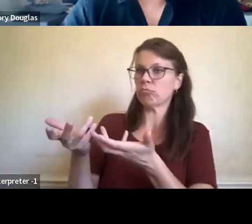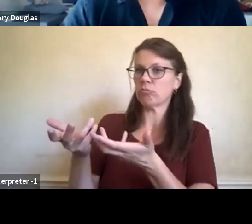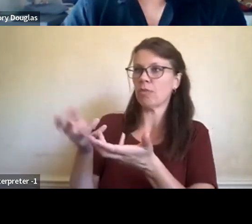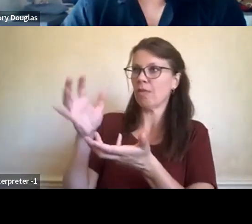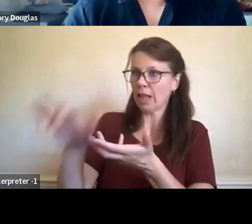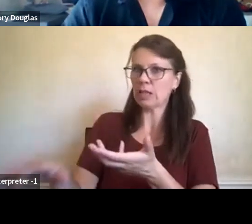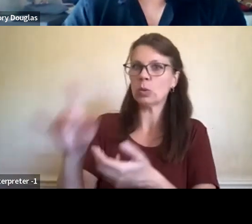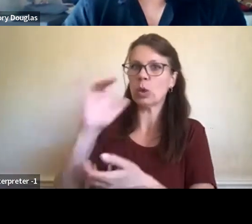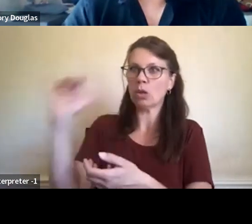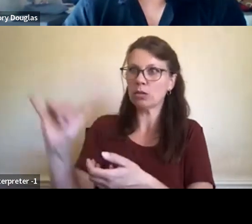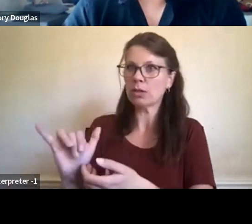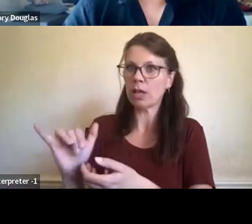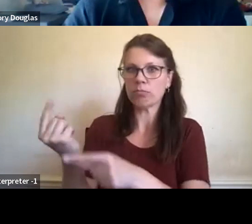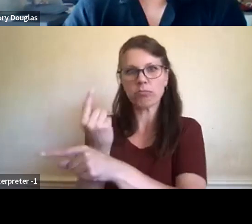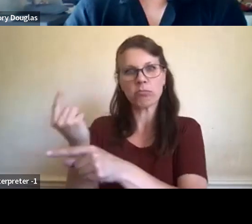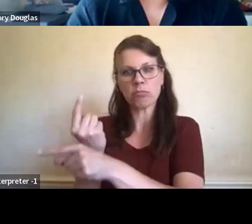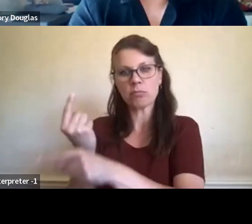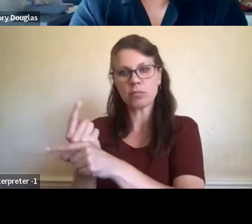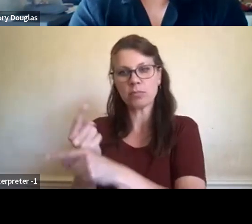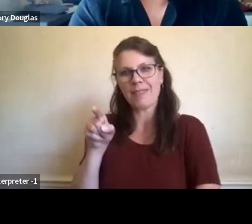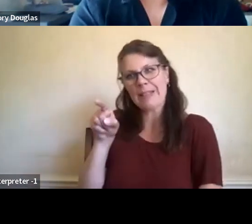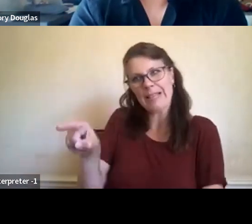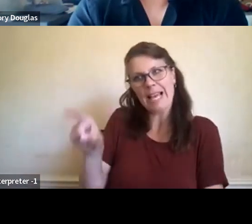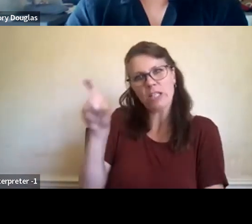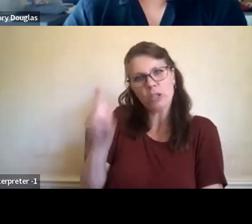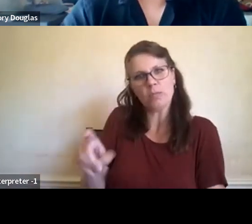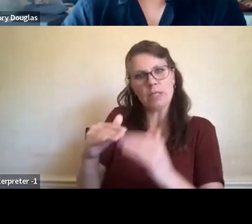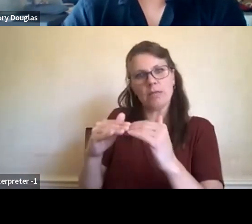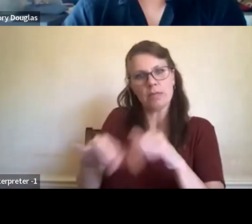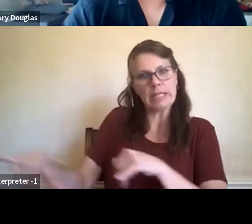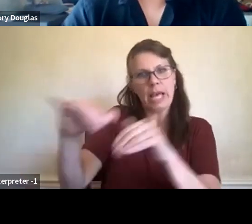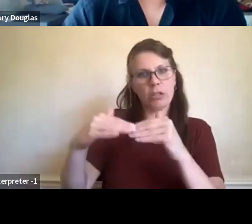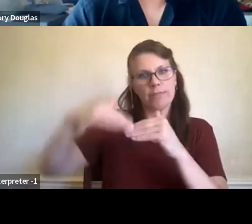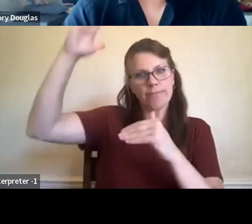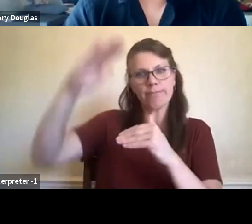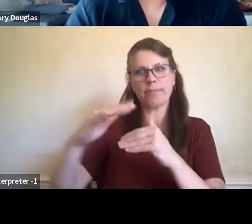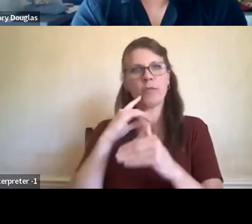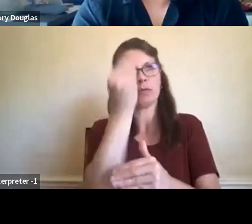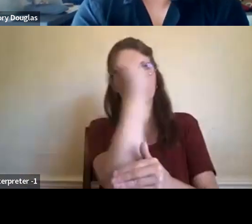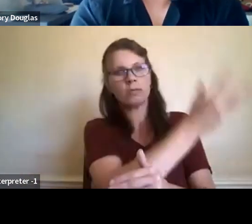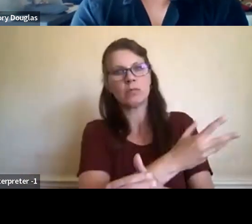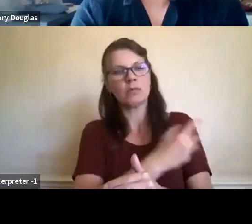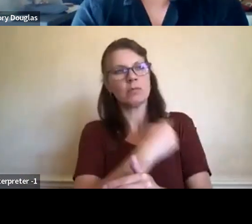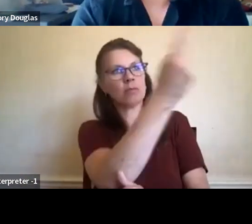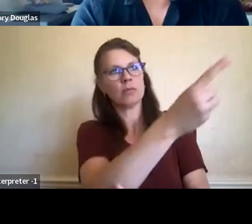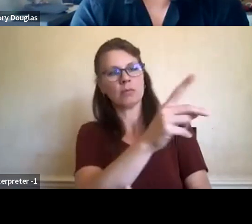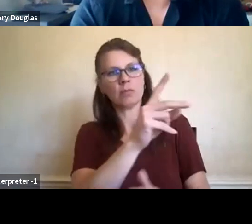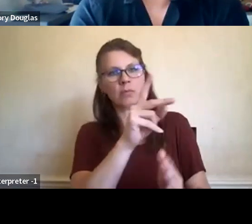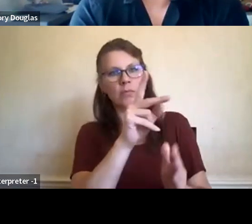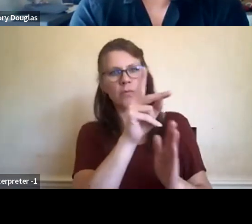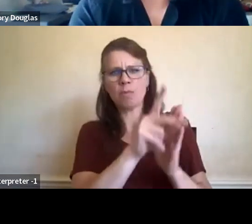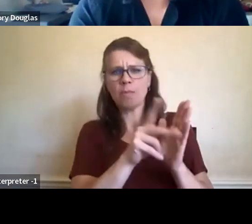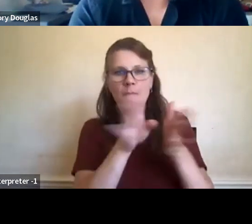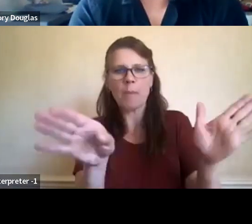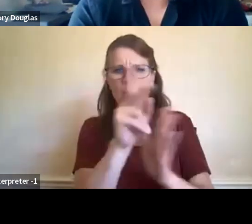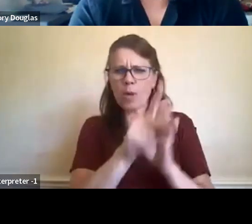the seasonal round, then that's the benchmark to inform our public policy or, you know, as it relates to, uh,